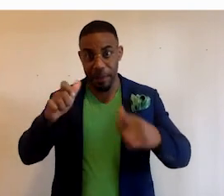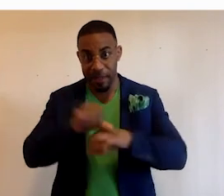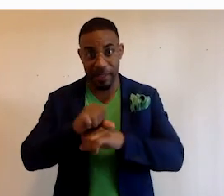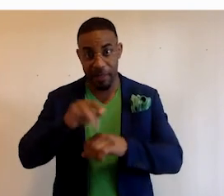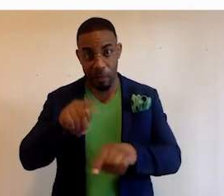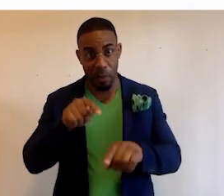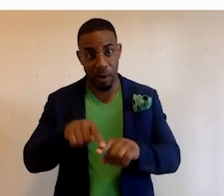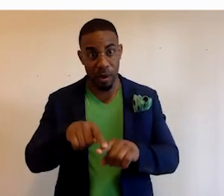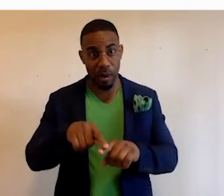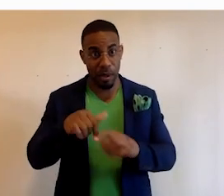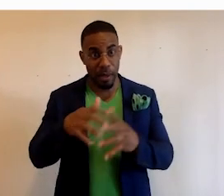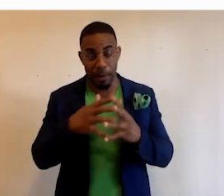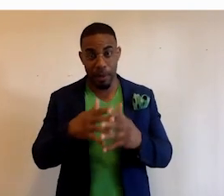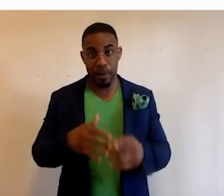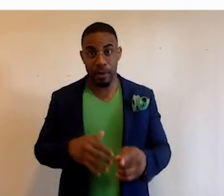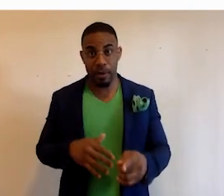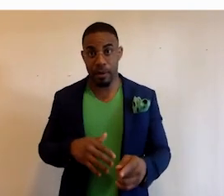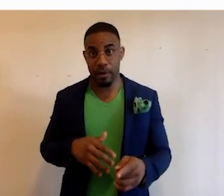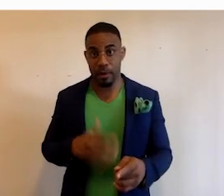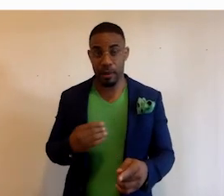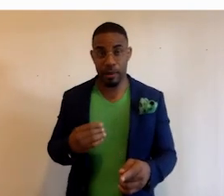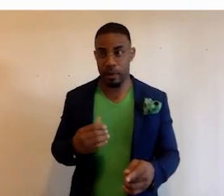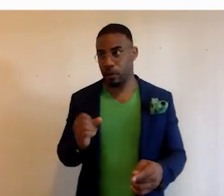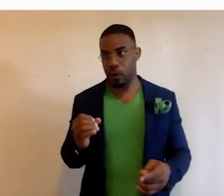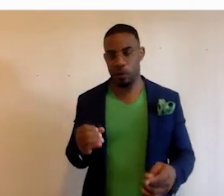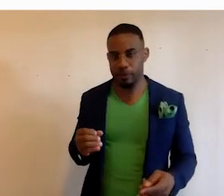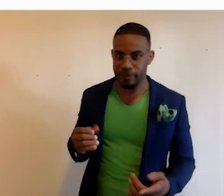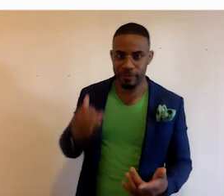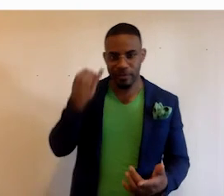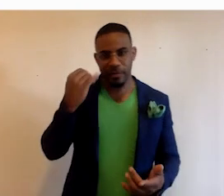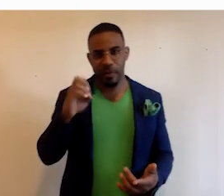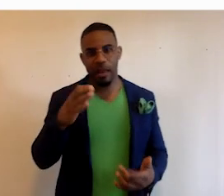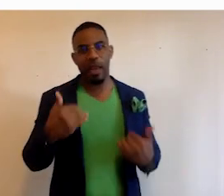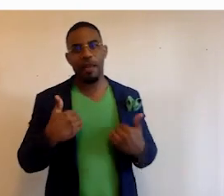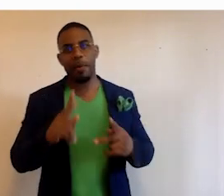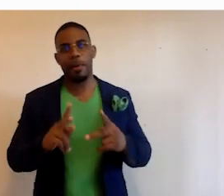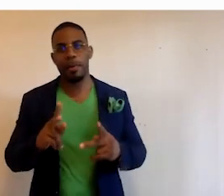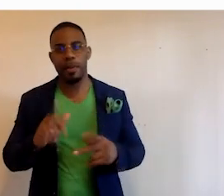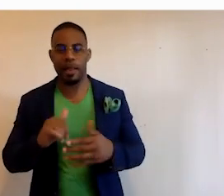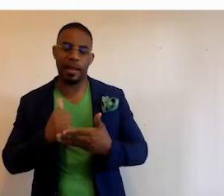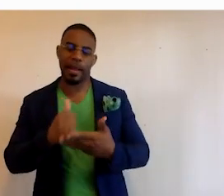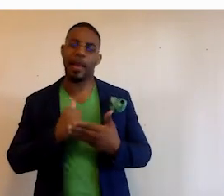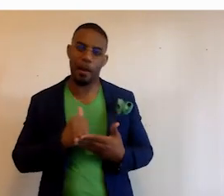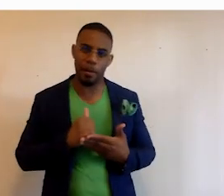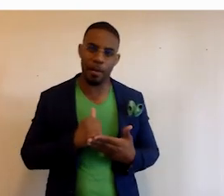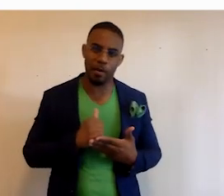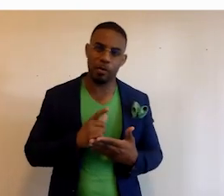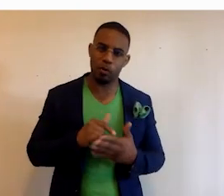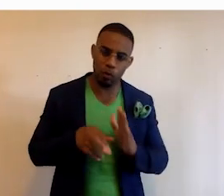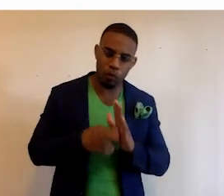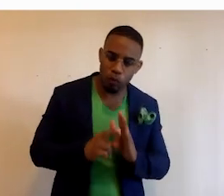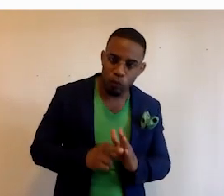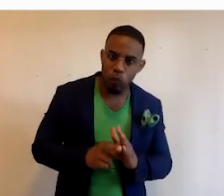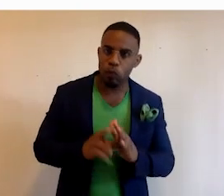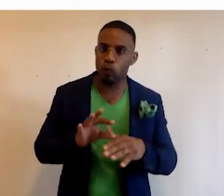slave port, you know, in America. And so, you know, the idea of having people that can help us to review